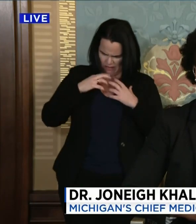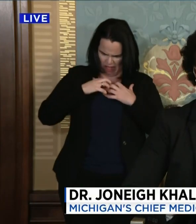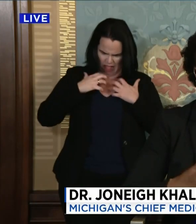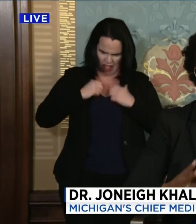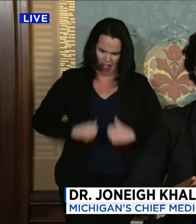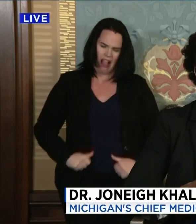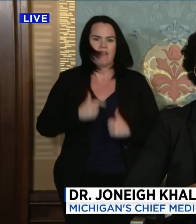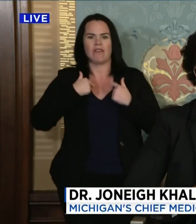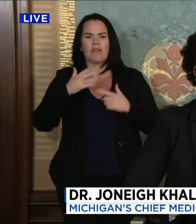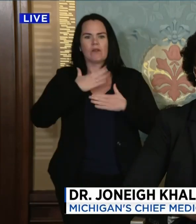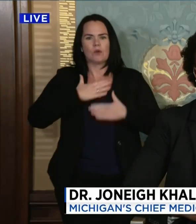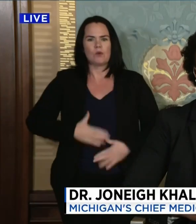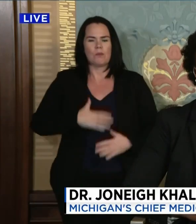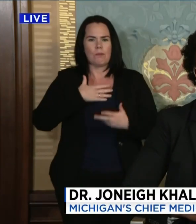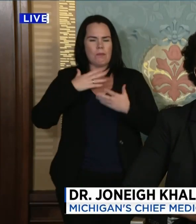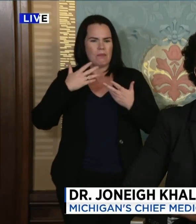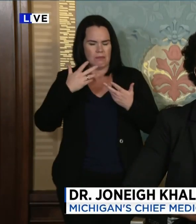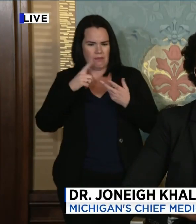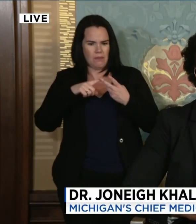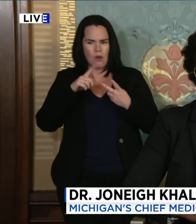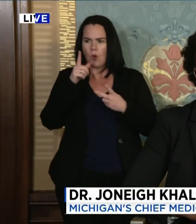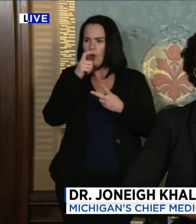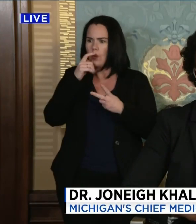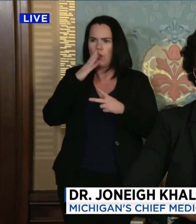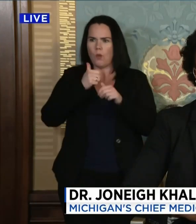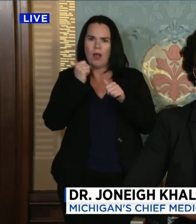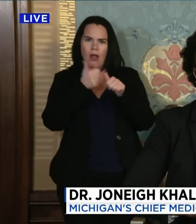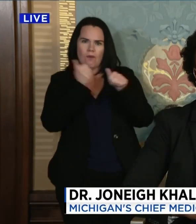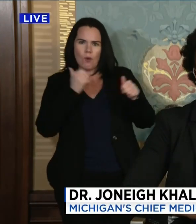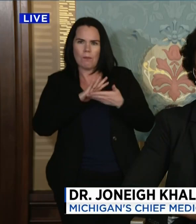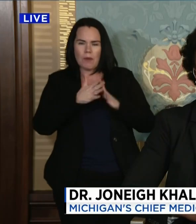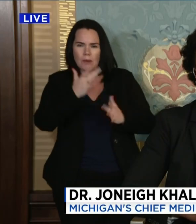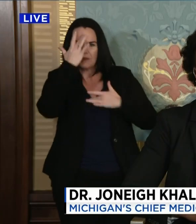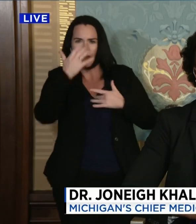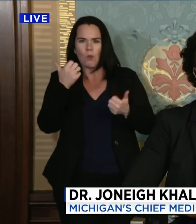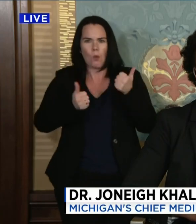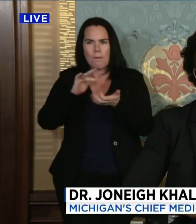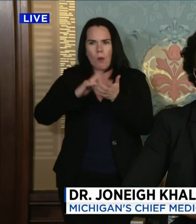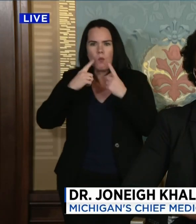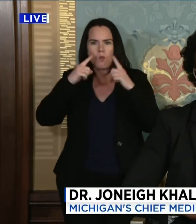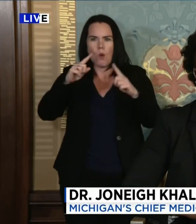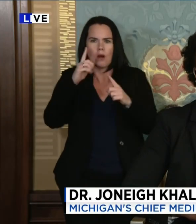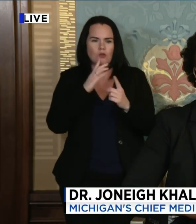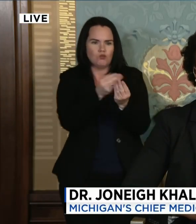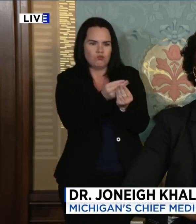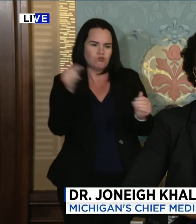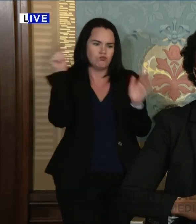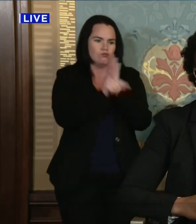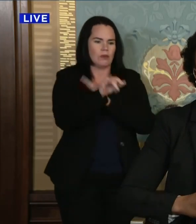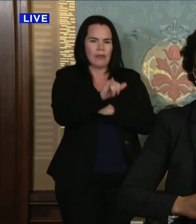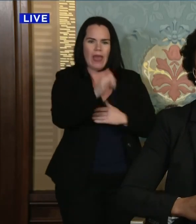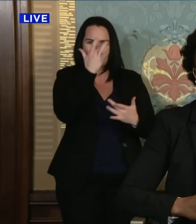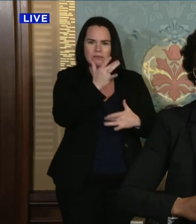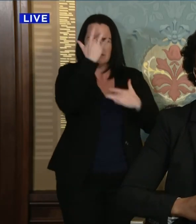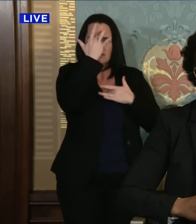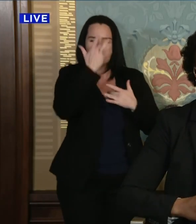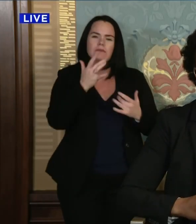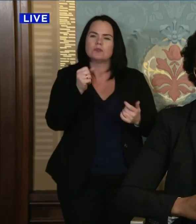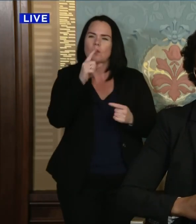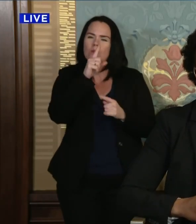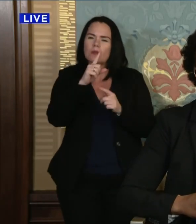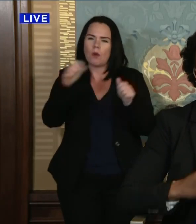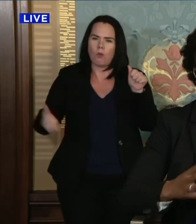immune, what medications might work against it. So it's really important that we aggressively pursue these clinical trials so we can understand